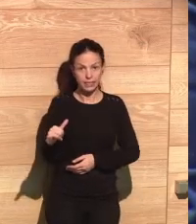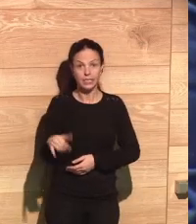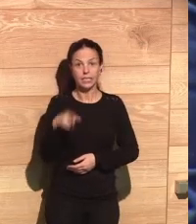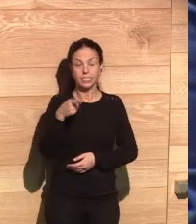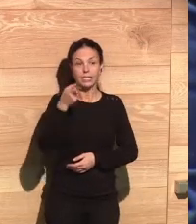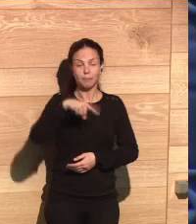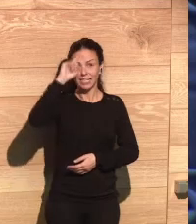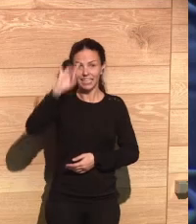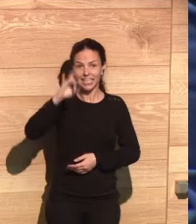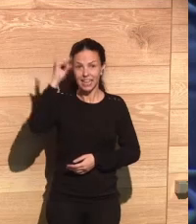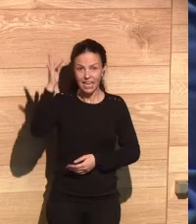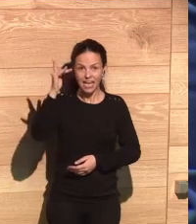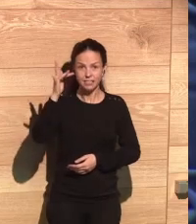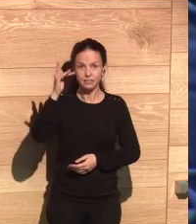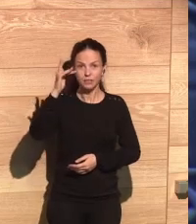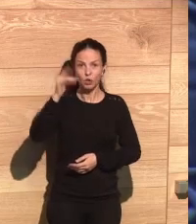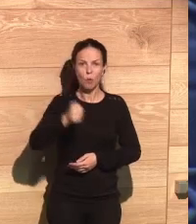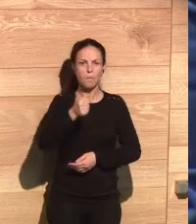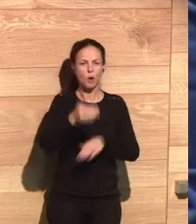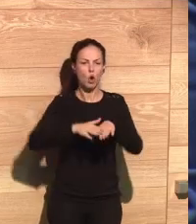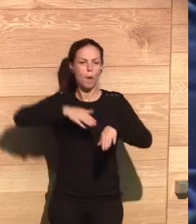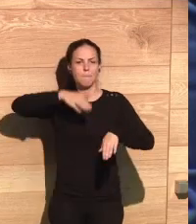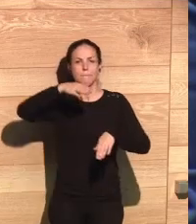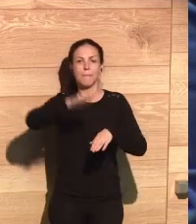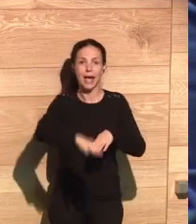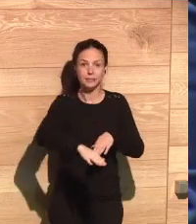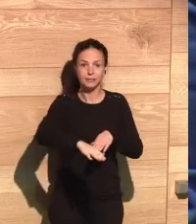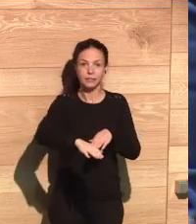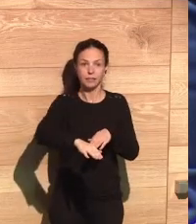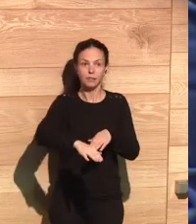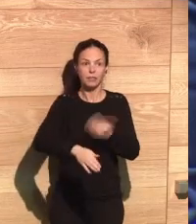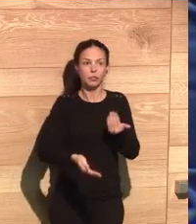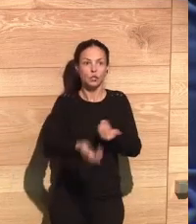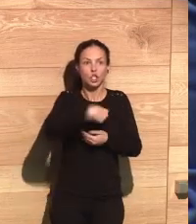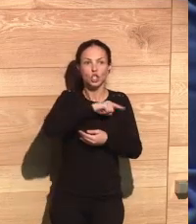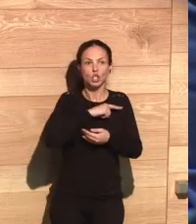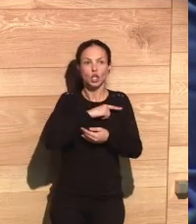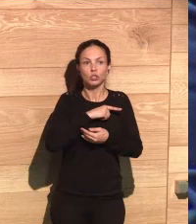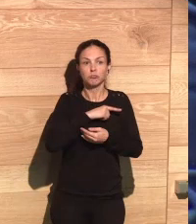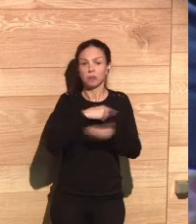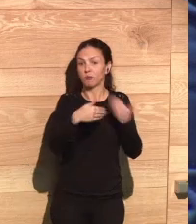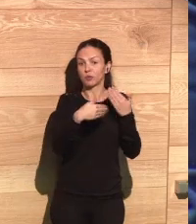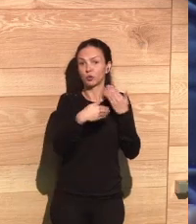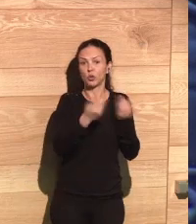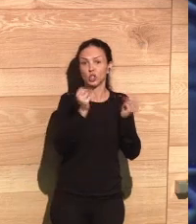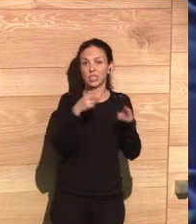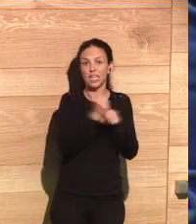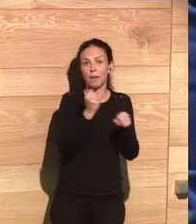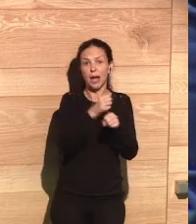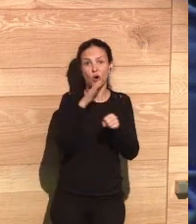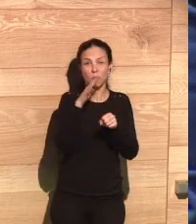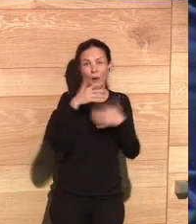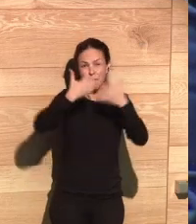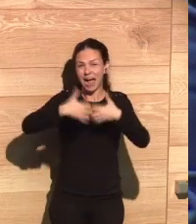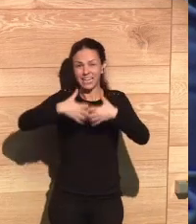value here, that there are ideas that go further and say that since